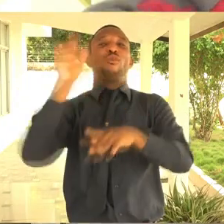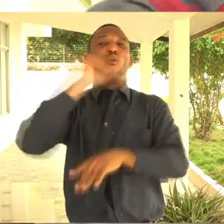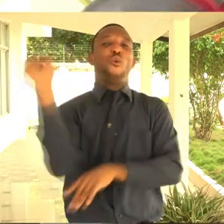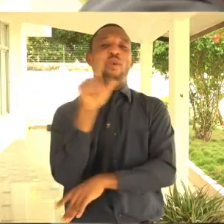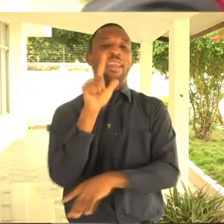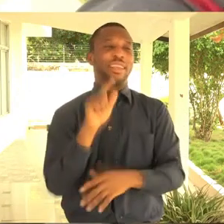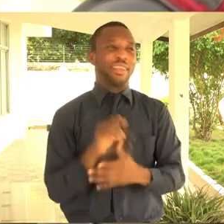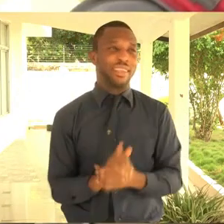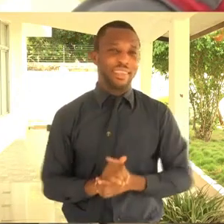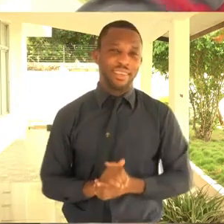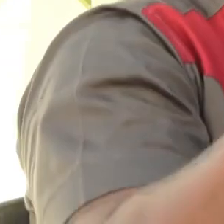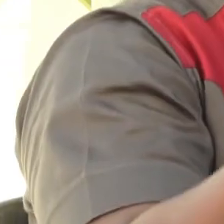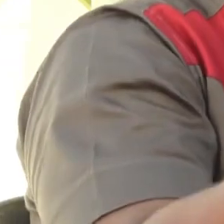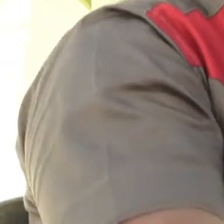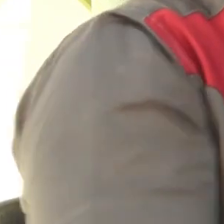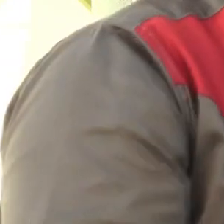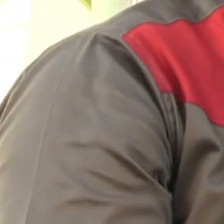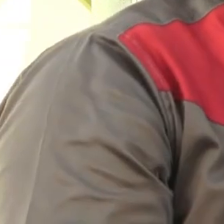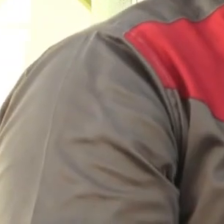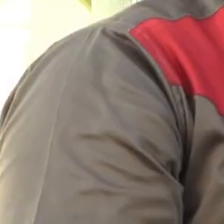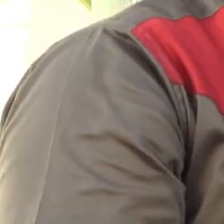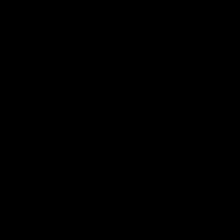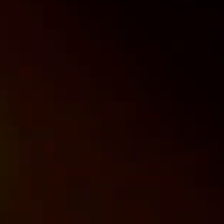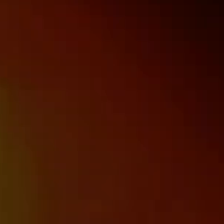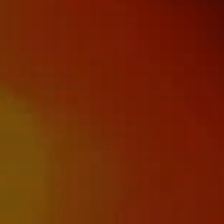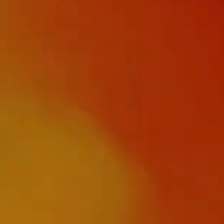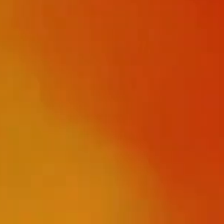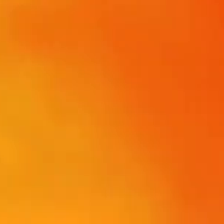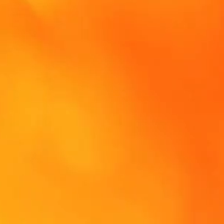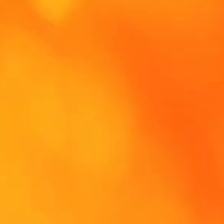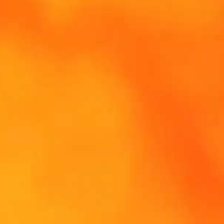put the rest of your colleagues into the same suit.